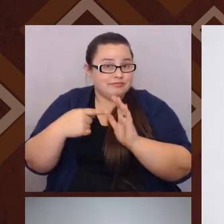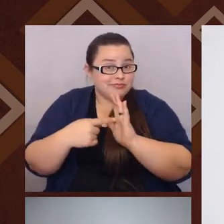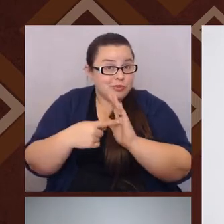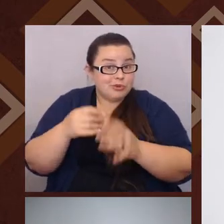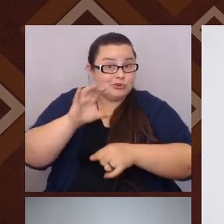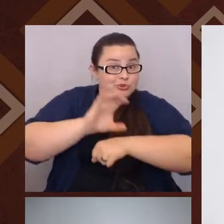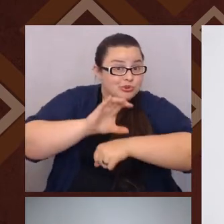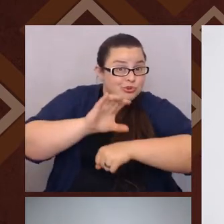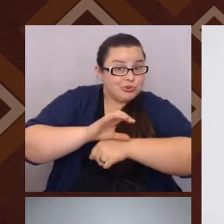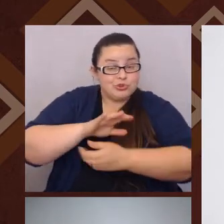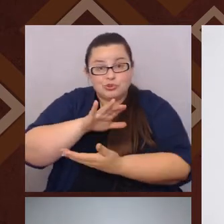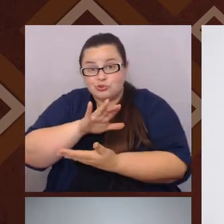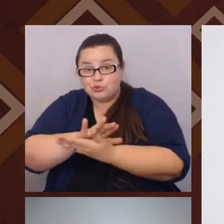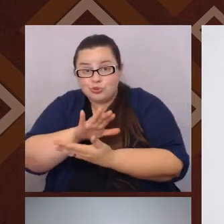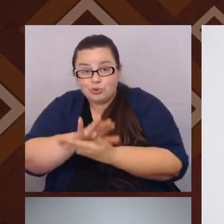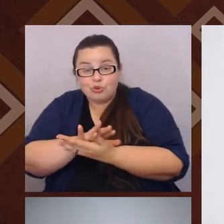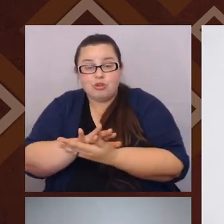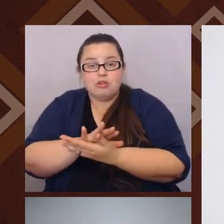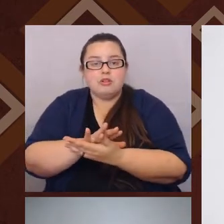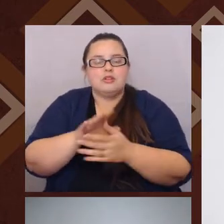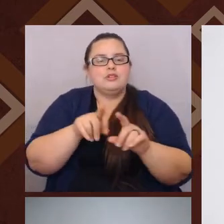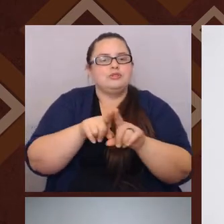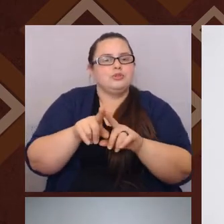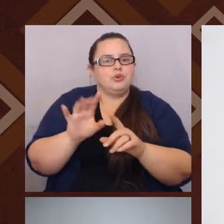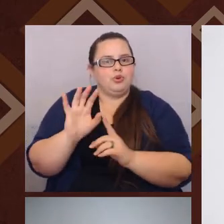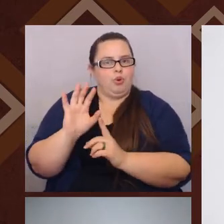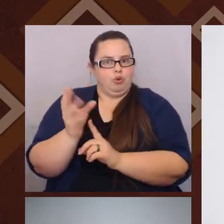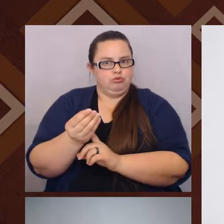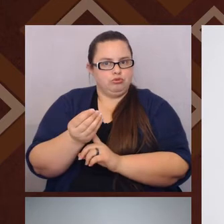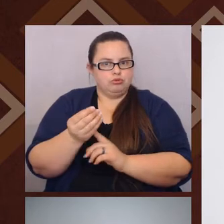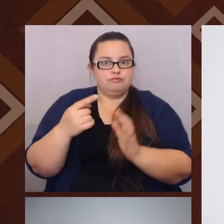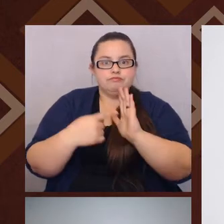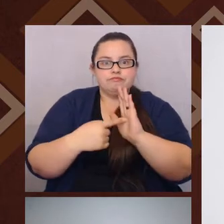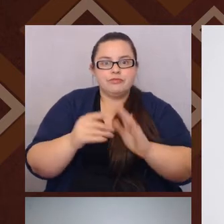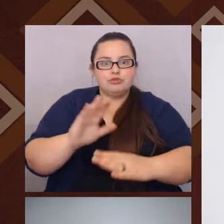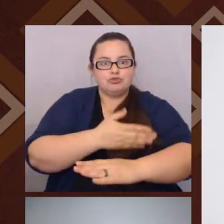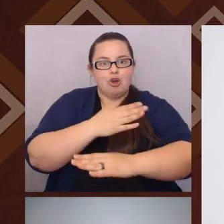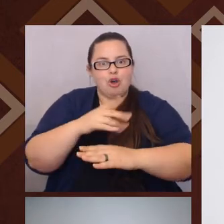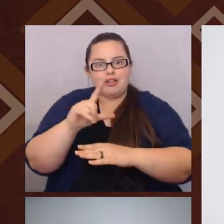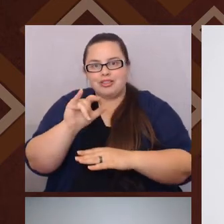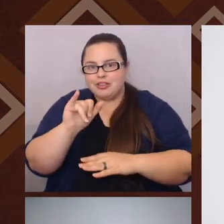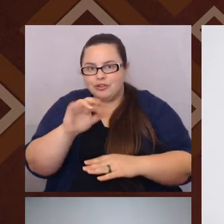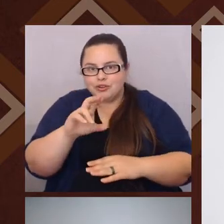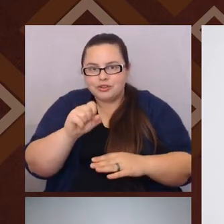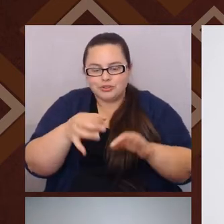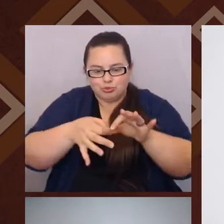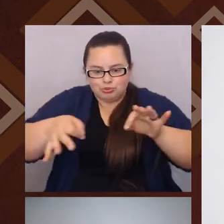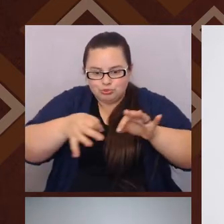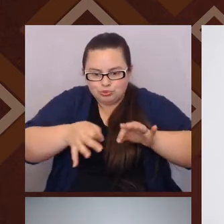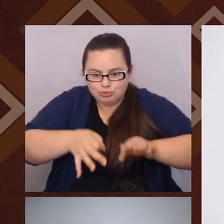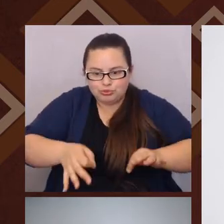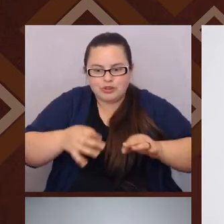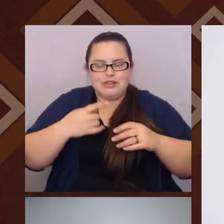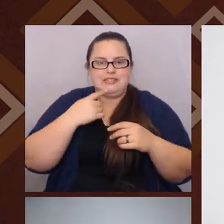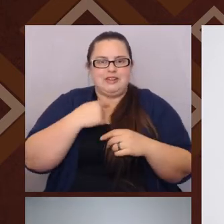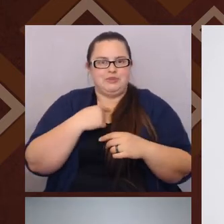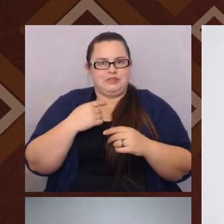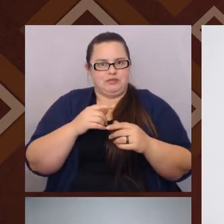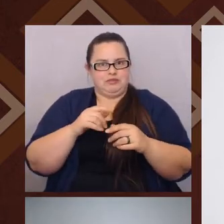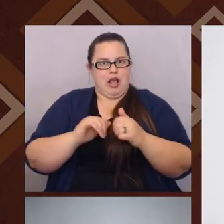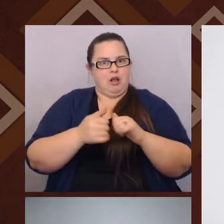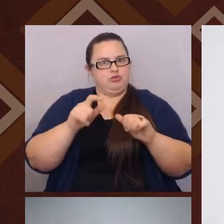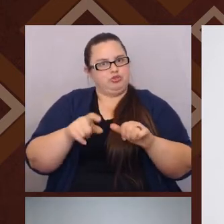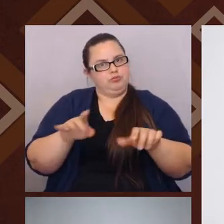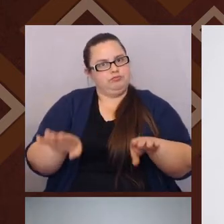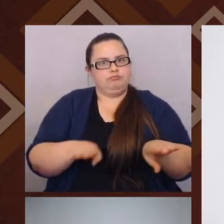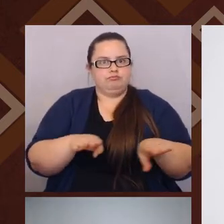And then there's things like culture, song lyrics that tell us how to act right, all these kinds of things. And then it also says